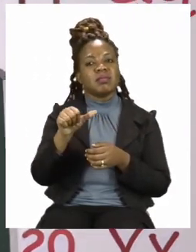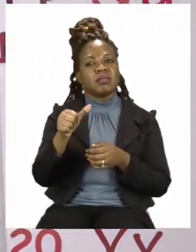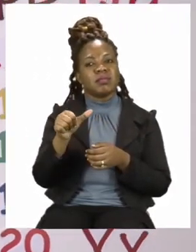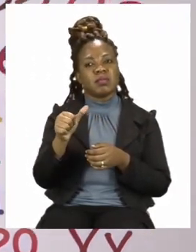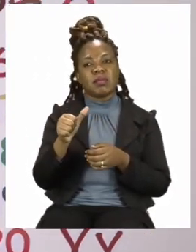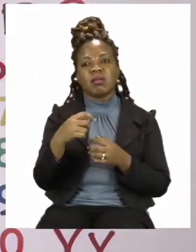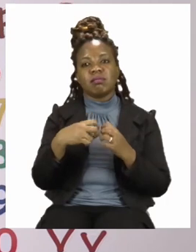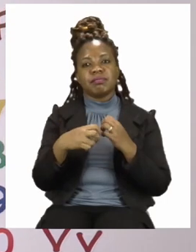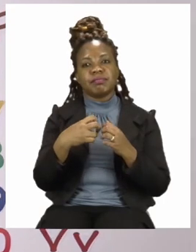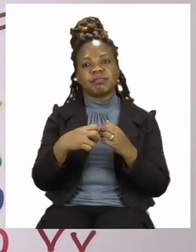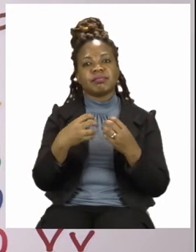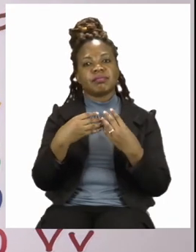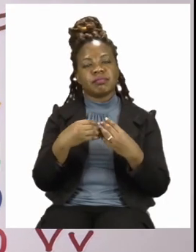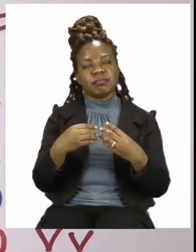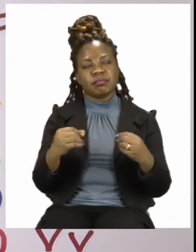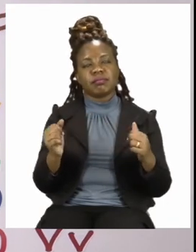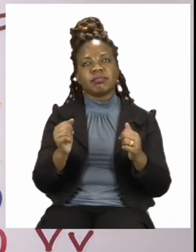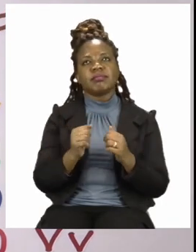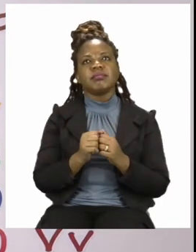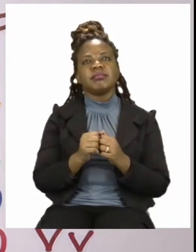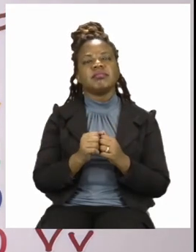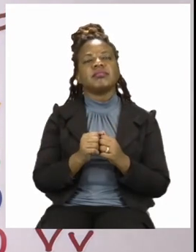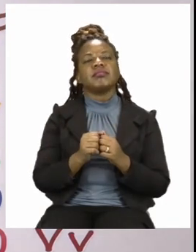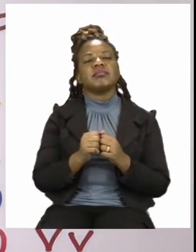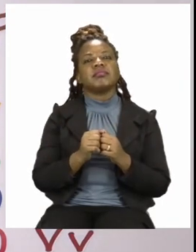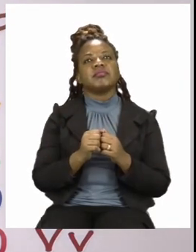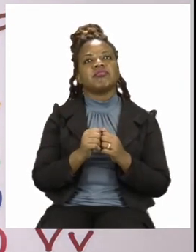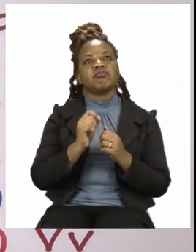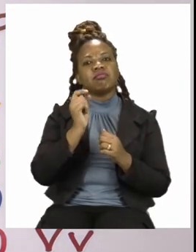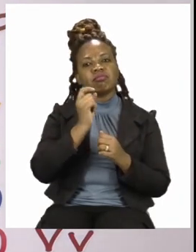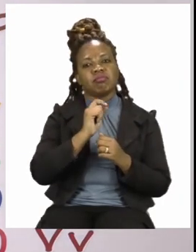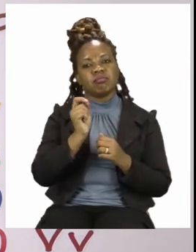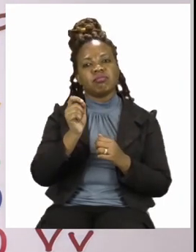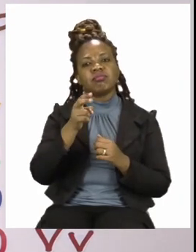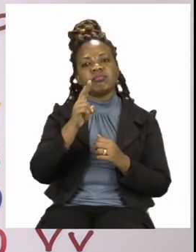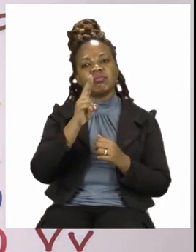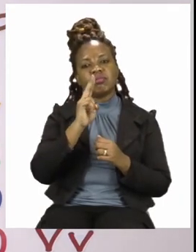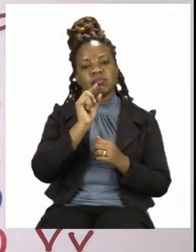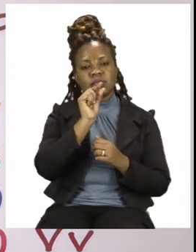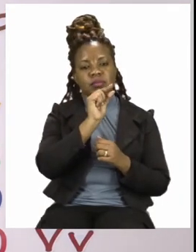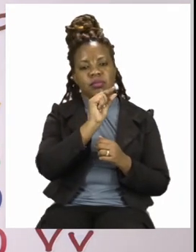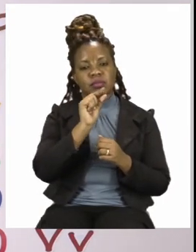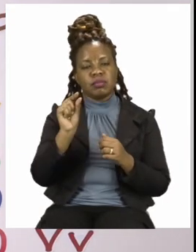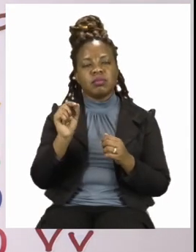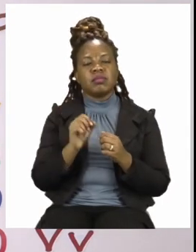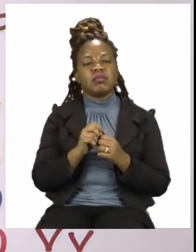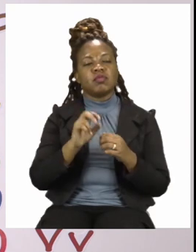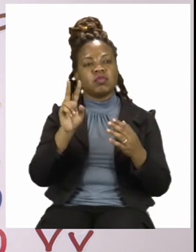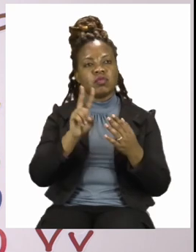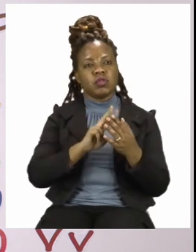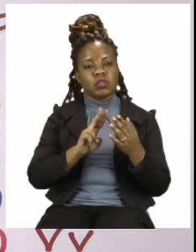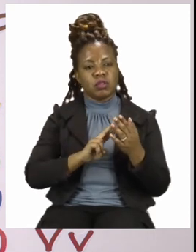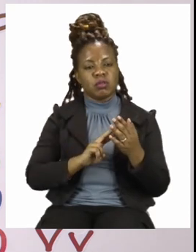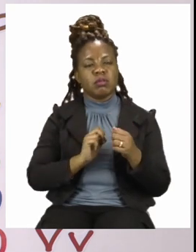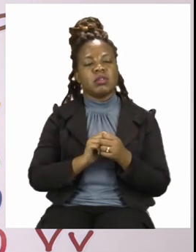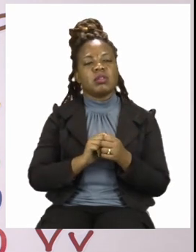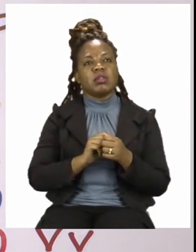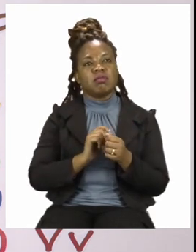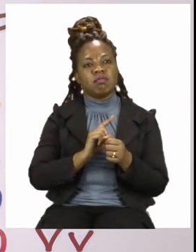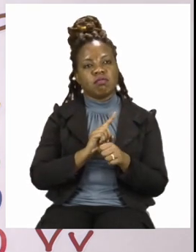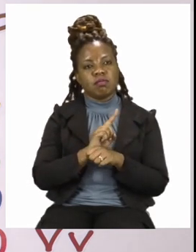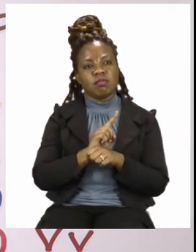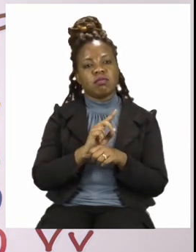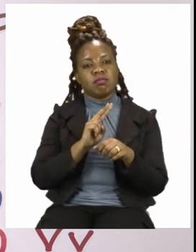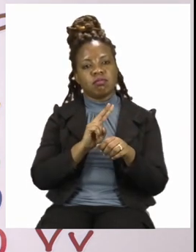You read it once, you read it twice, then you take your numbers out, you decide whether you're adding or subtracting or